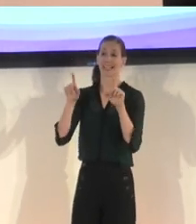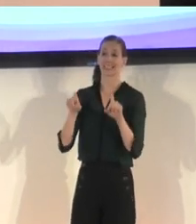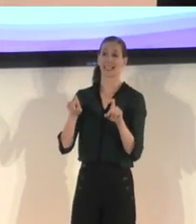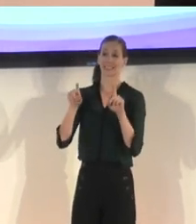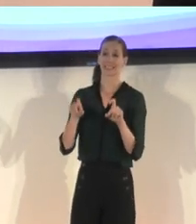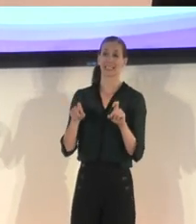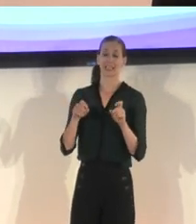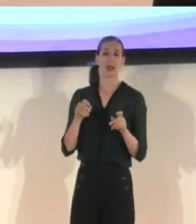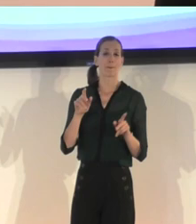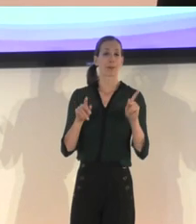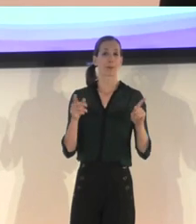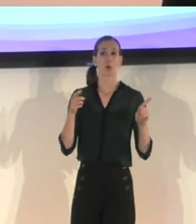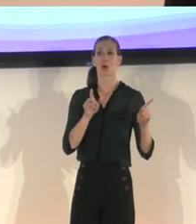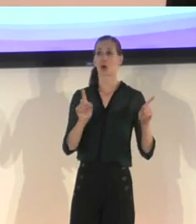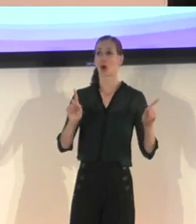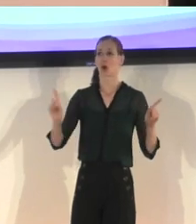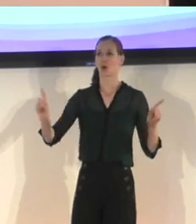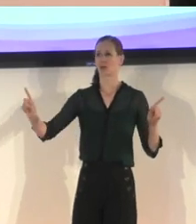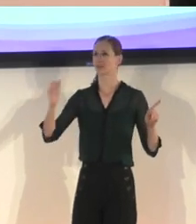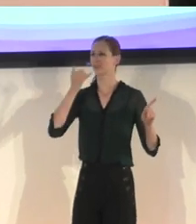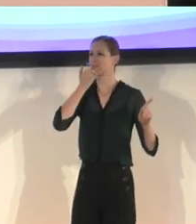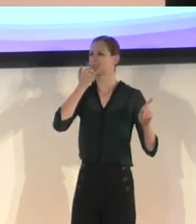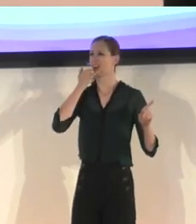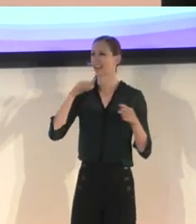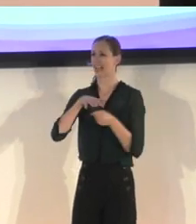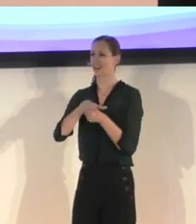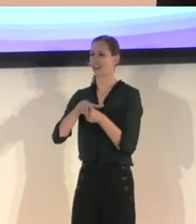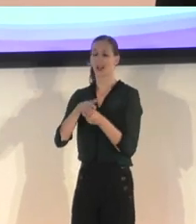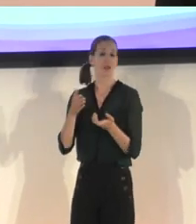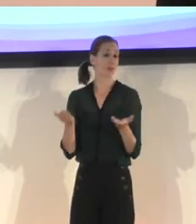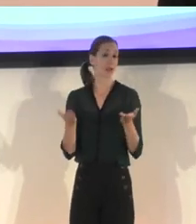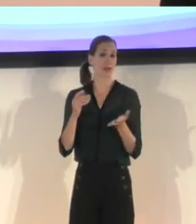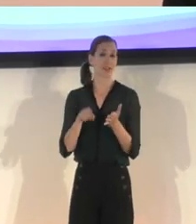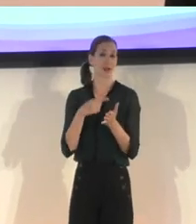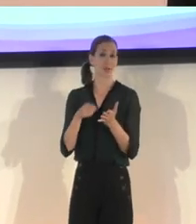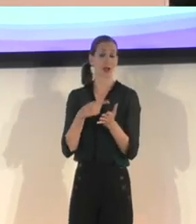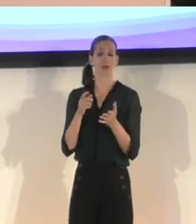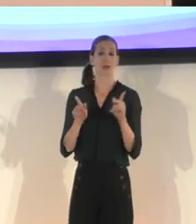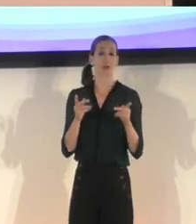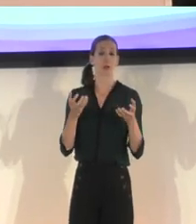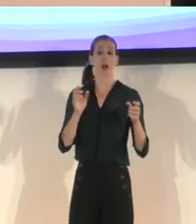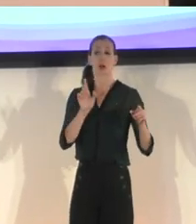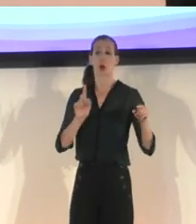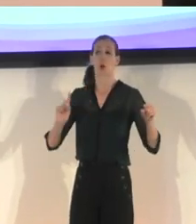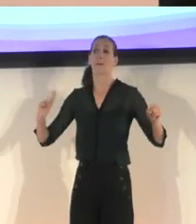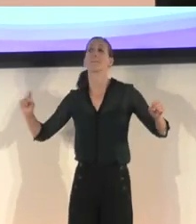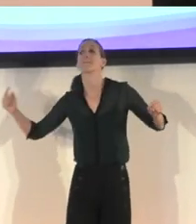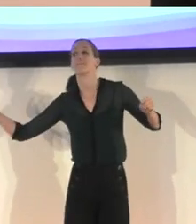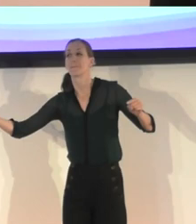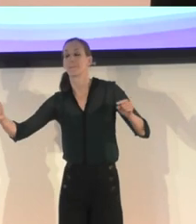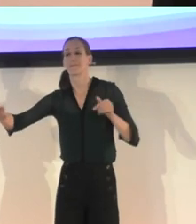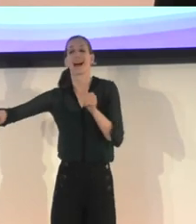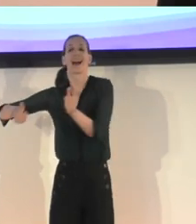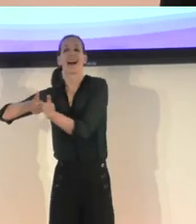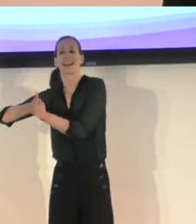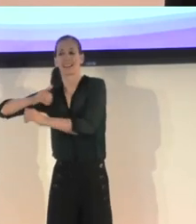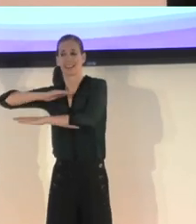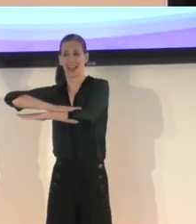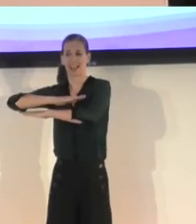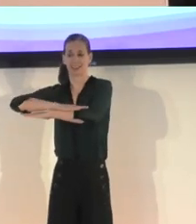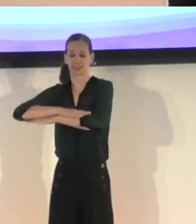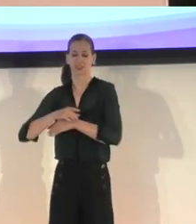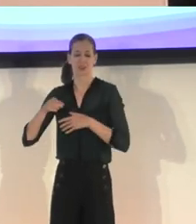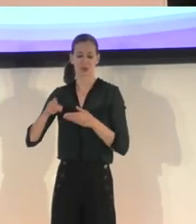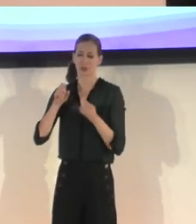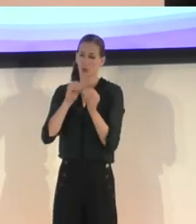go to the desk. But sometimes people would go behind the desk and not know that they were behind. So these descriptions, like